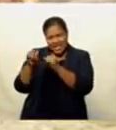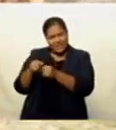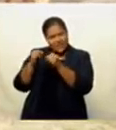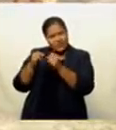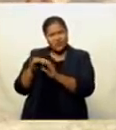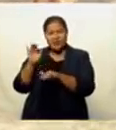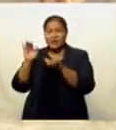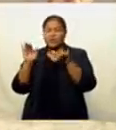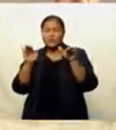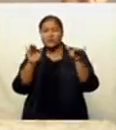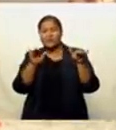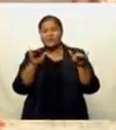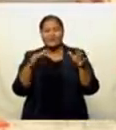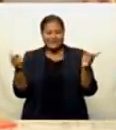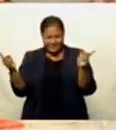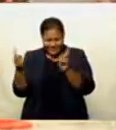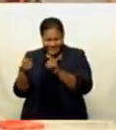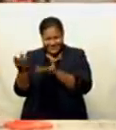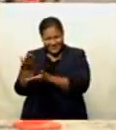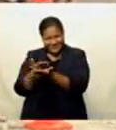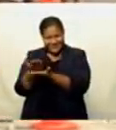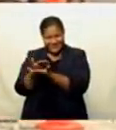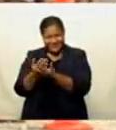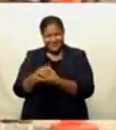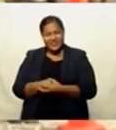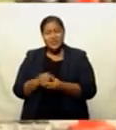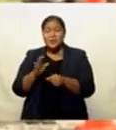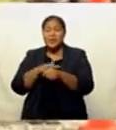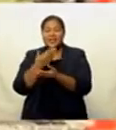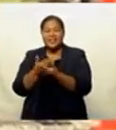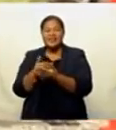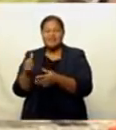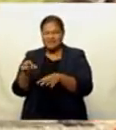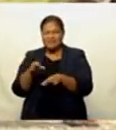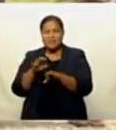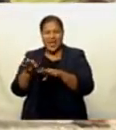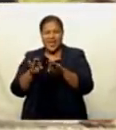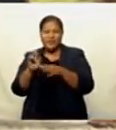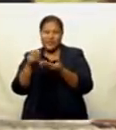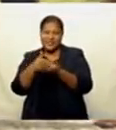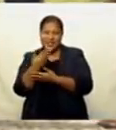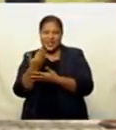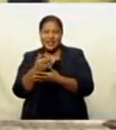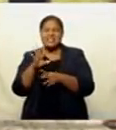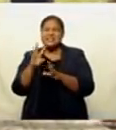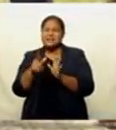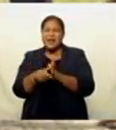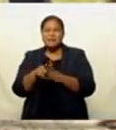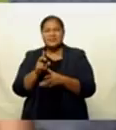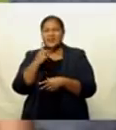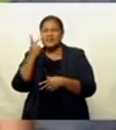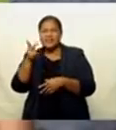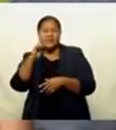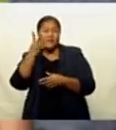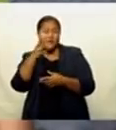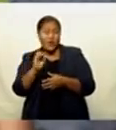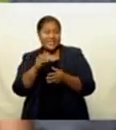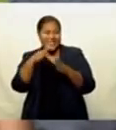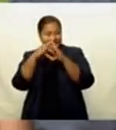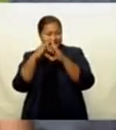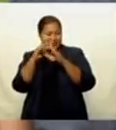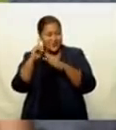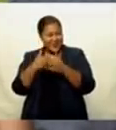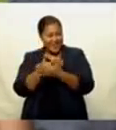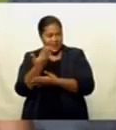them up and sort of like scheduling them for the day. So I know sometimes they visit almost 40 households in a day. The vaccination